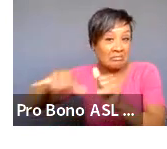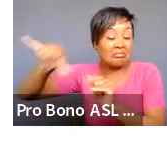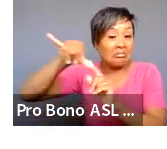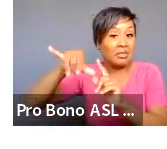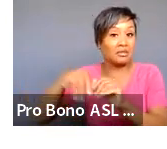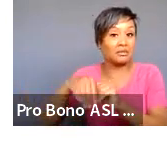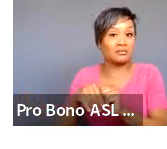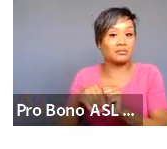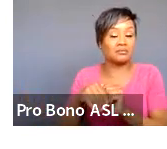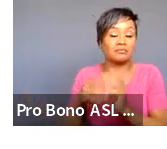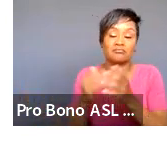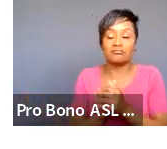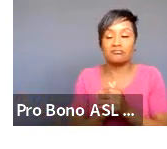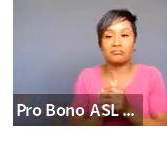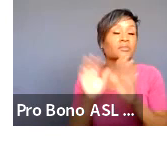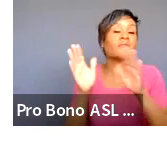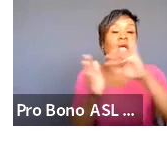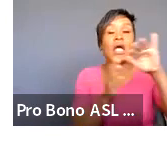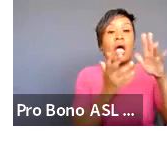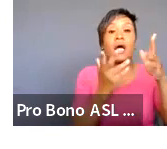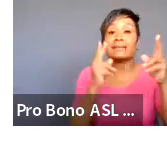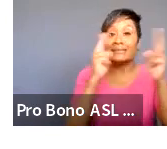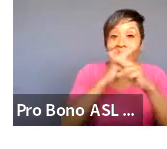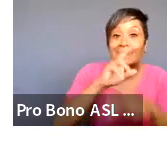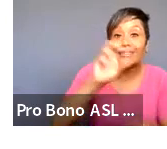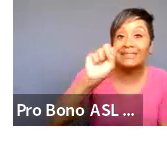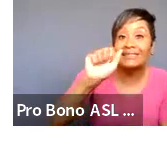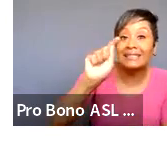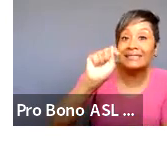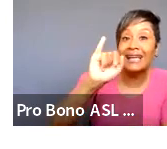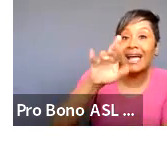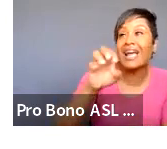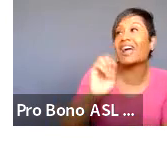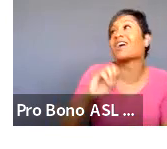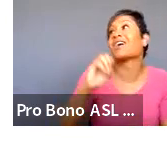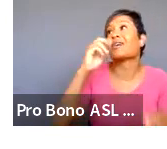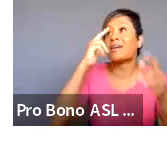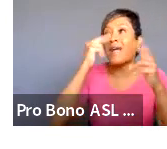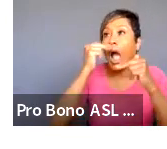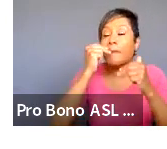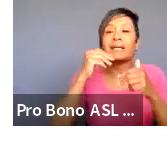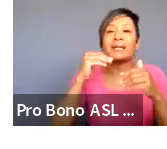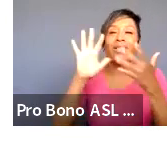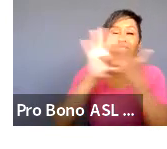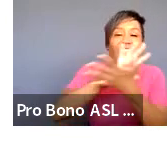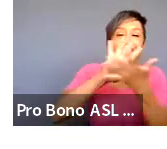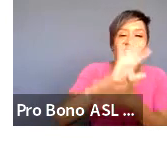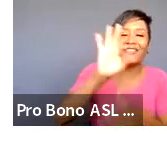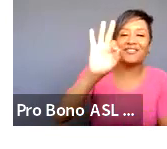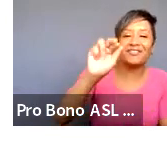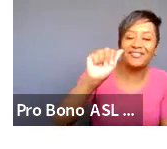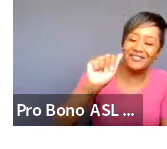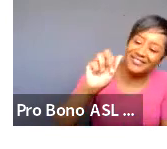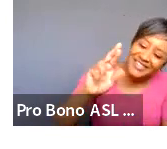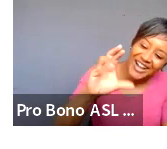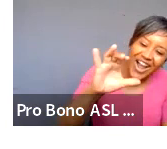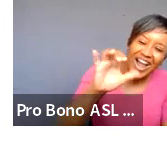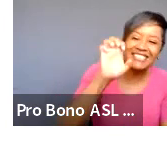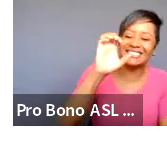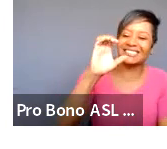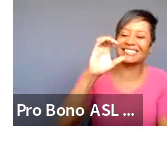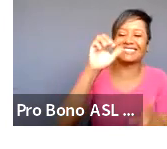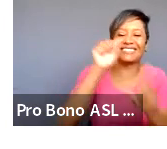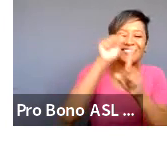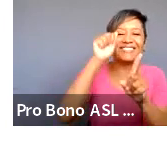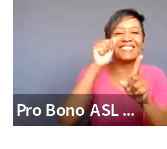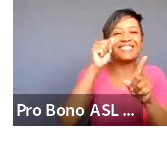satire are you using irony comedy farce to to basically throw something on